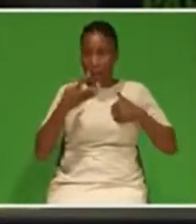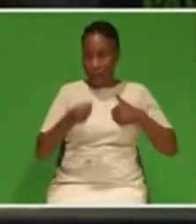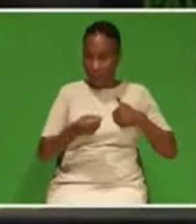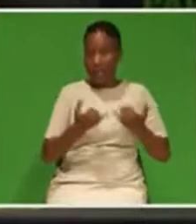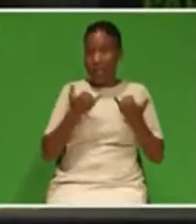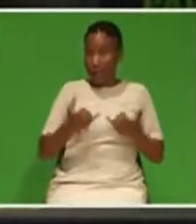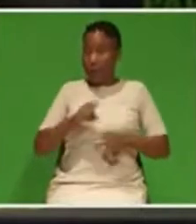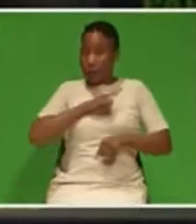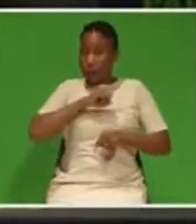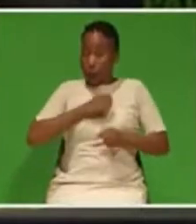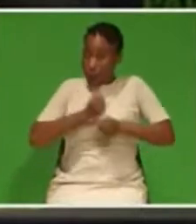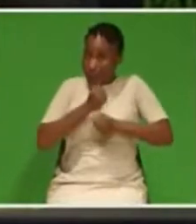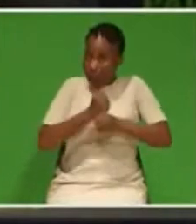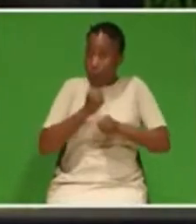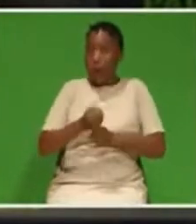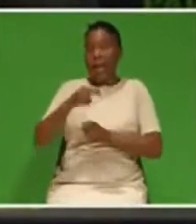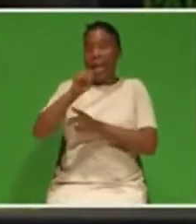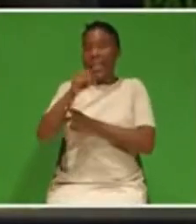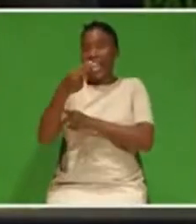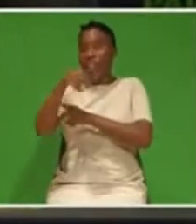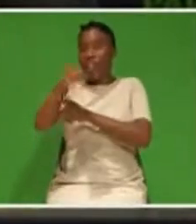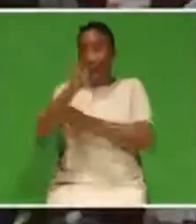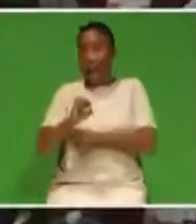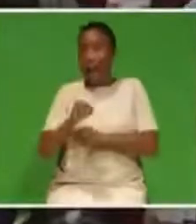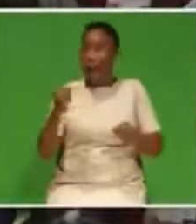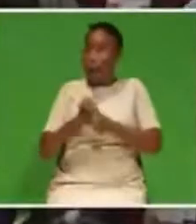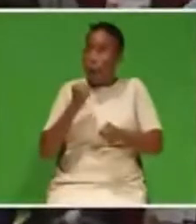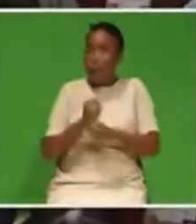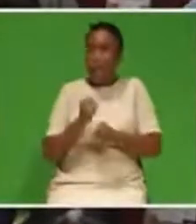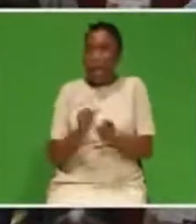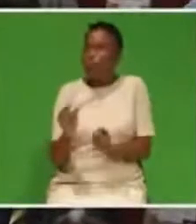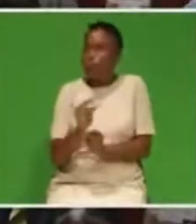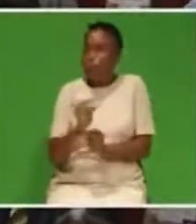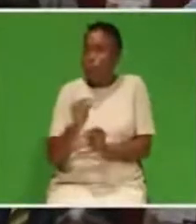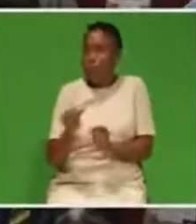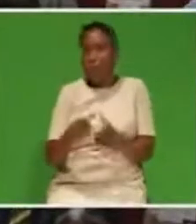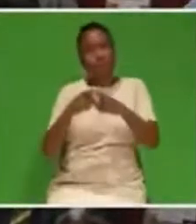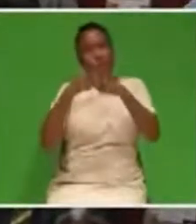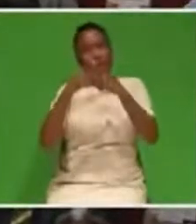the NHI, as soon as necessary as